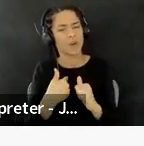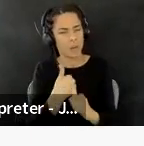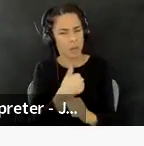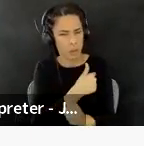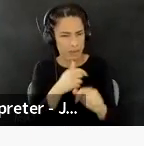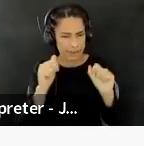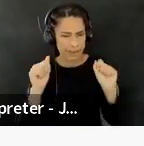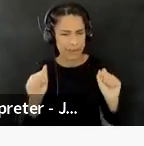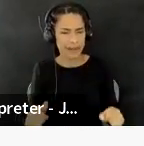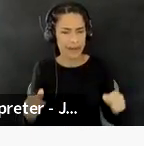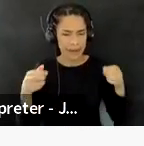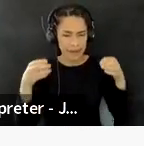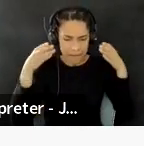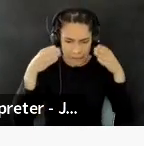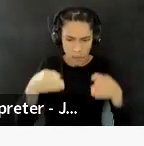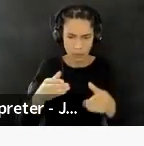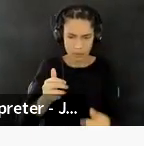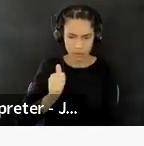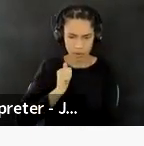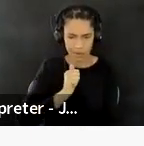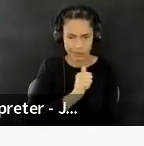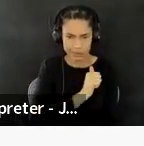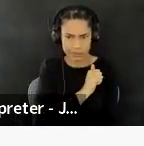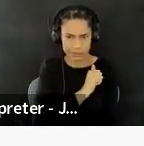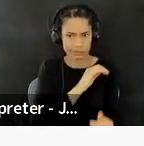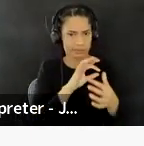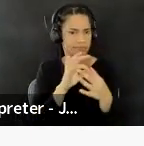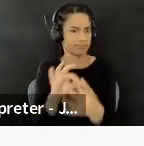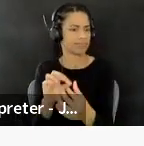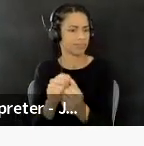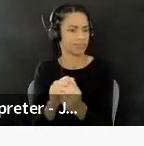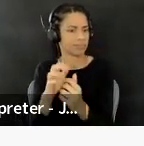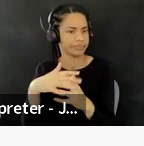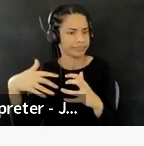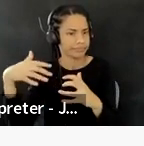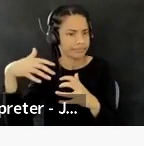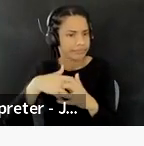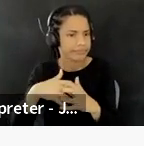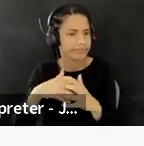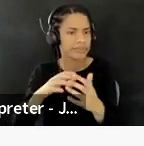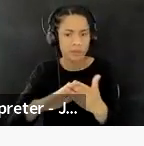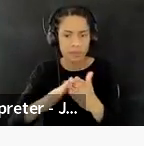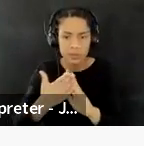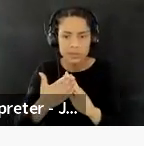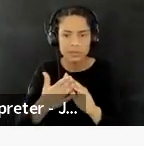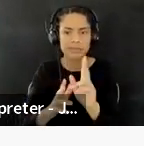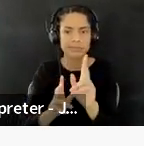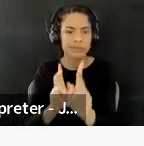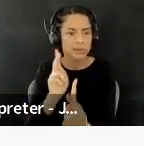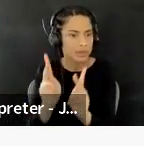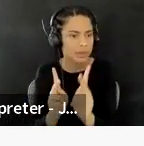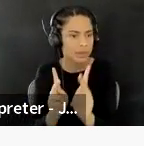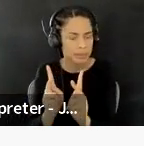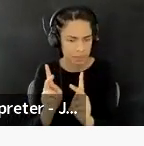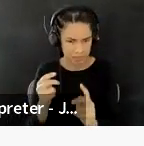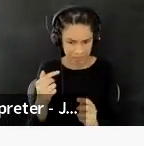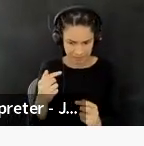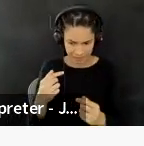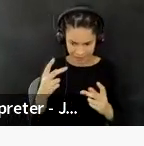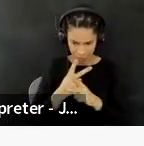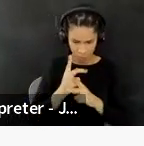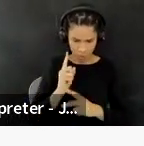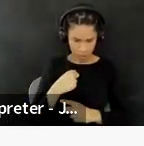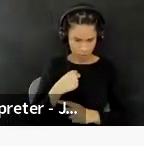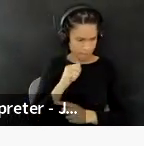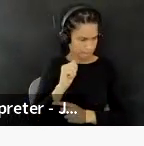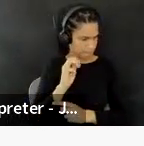in relationship to indigenous communities and indigenous folks. Um, where we are at, like where you are physically